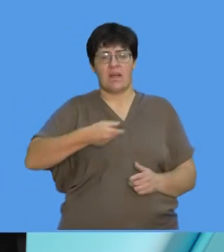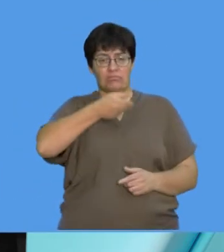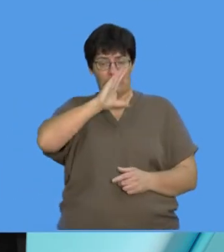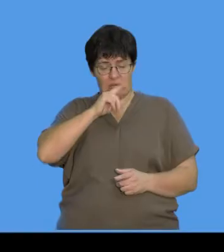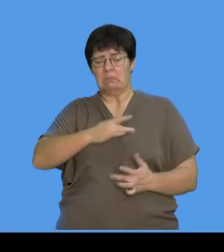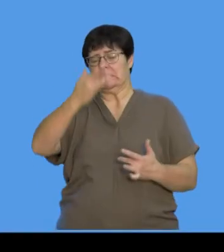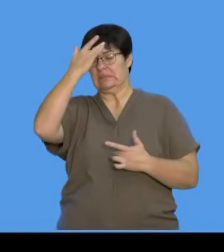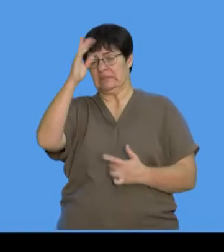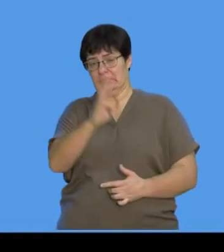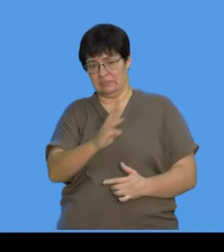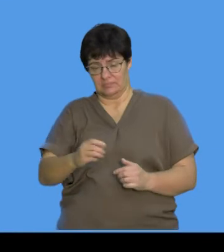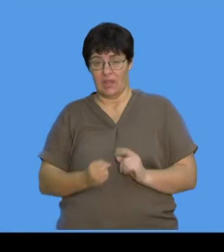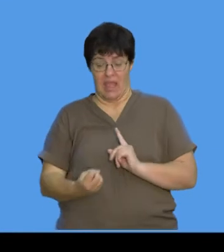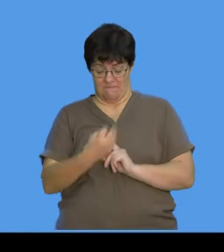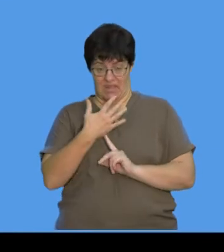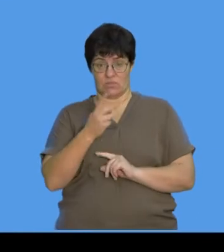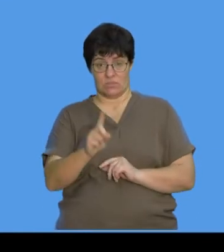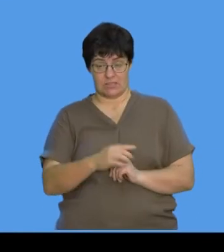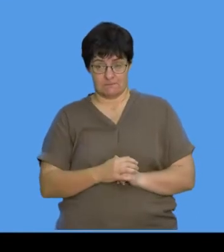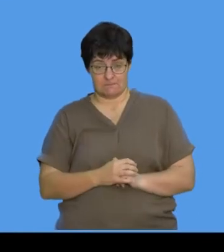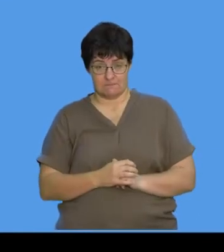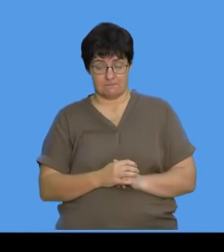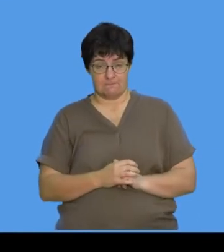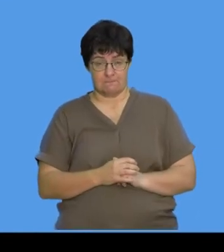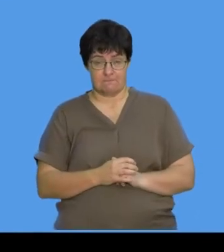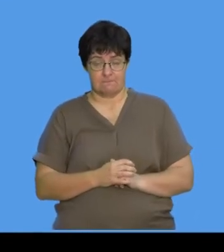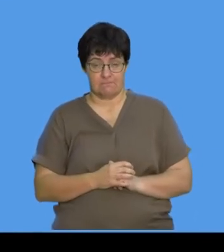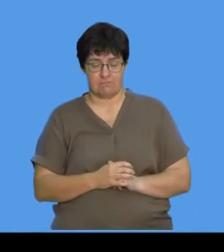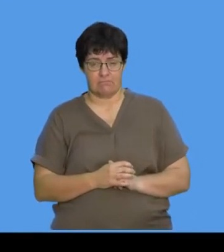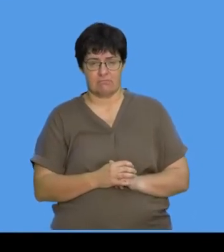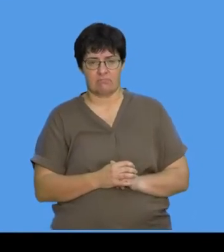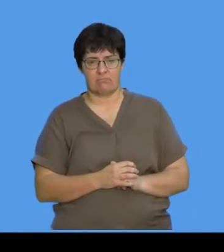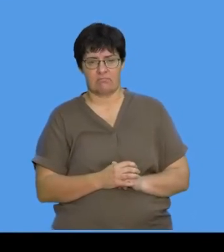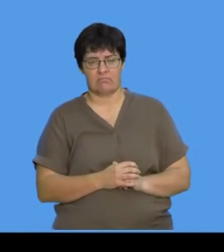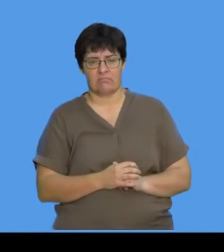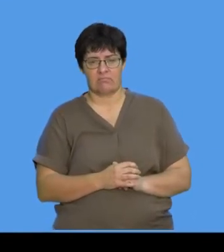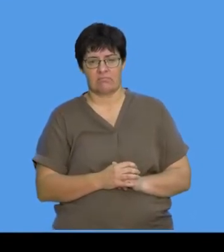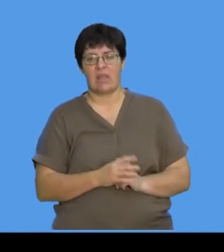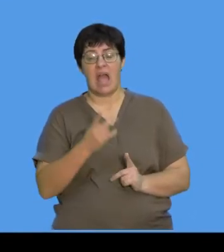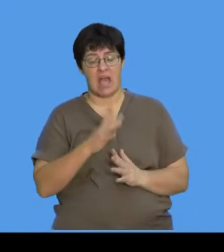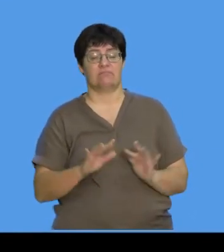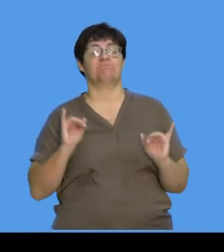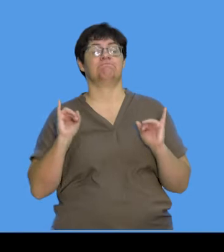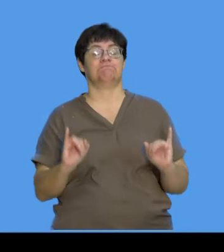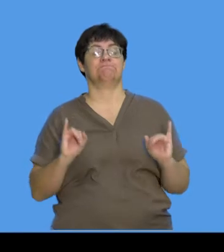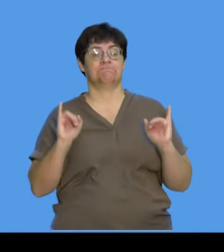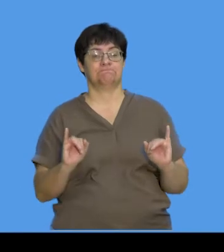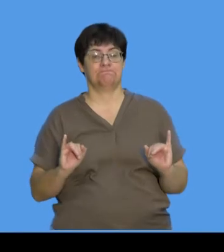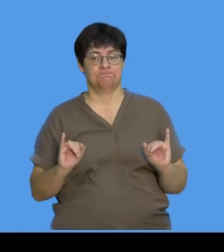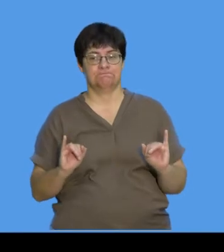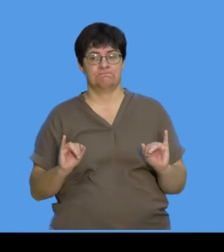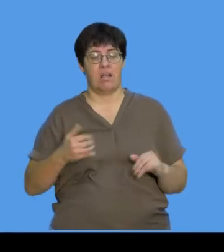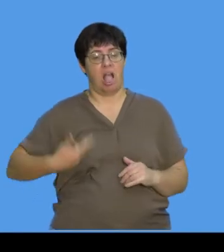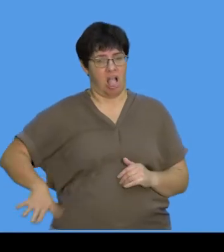Okay, so what is it, what is the effects on your body? Have a look here. Basically, you get a very serious